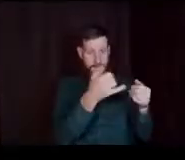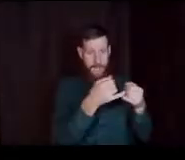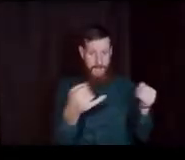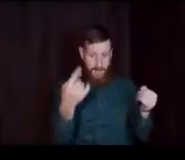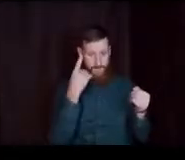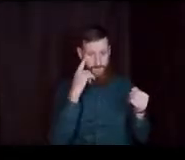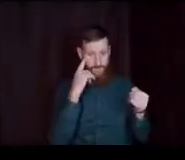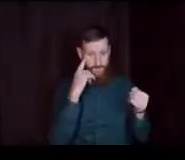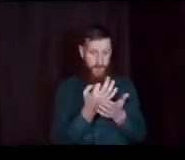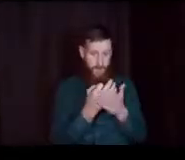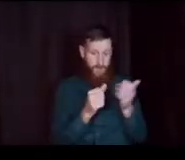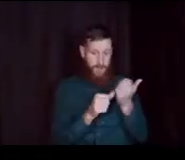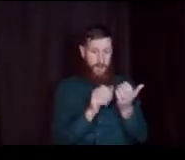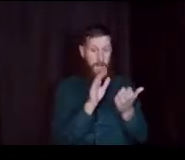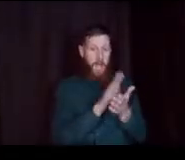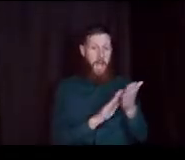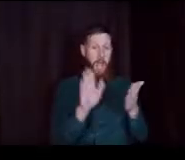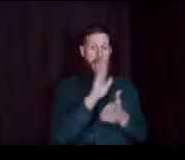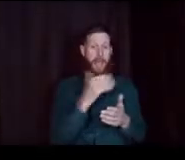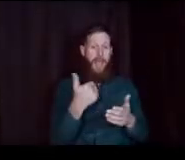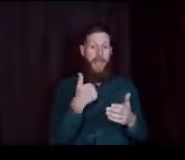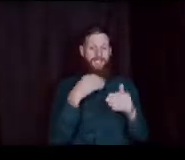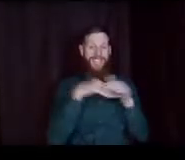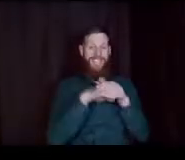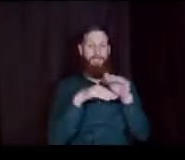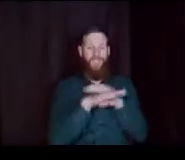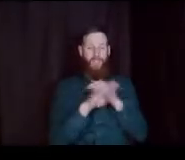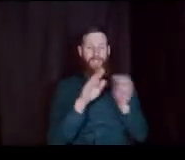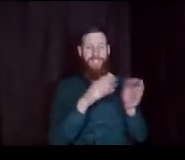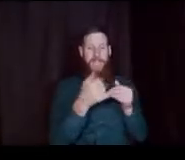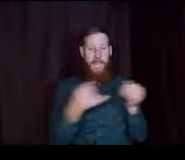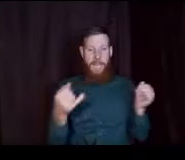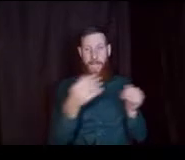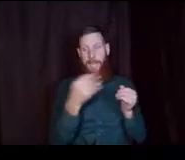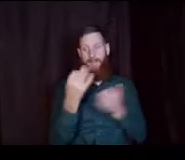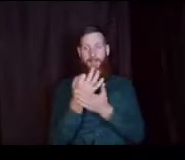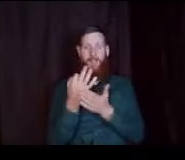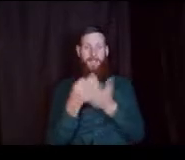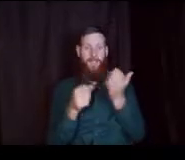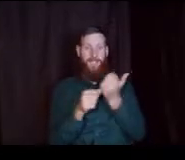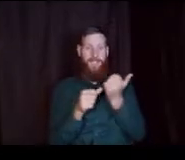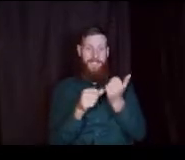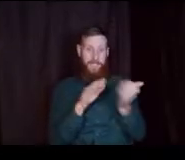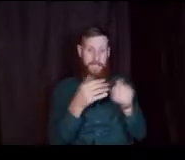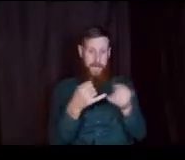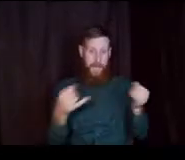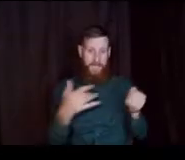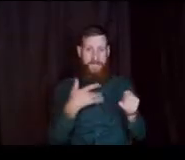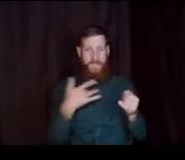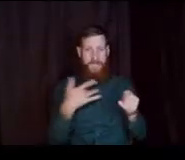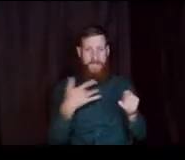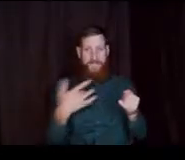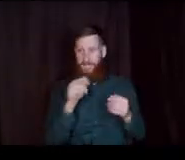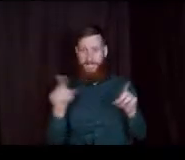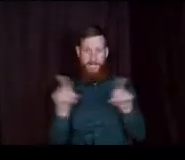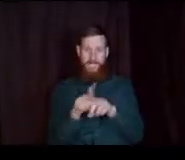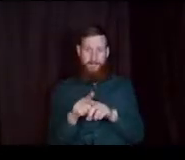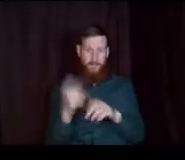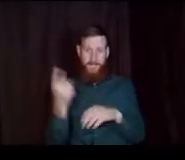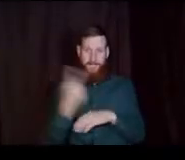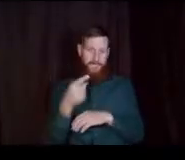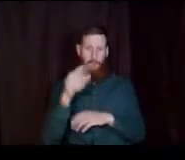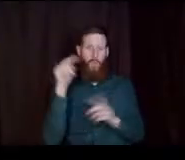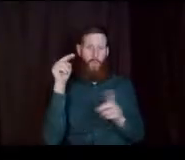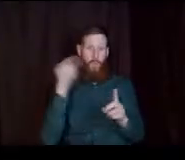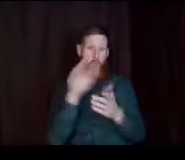Your colleges will have admissions deadlines and financial aid deadlines, and usually they're not the same date. So you want to make sure you're looking at your